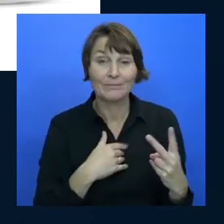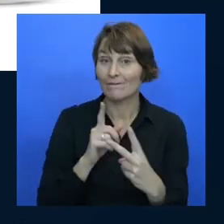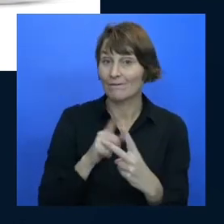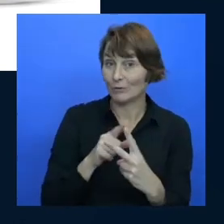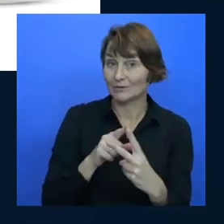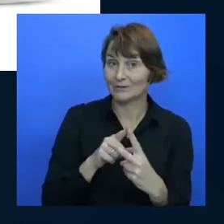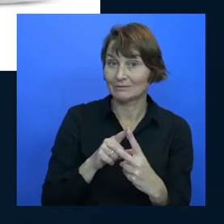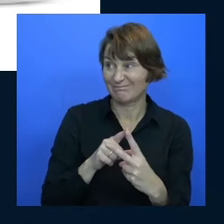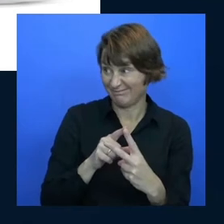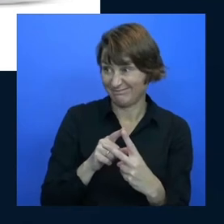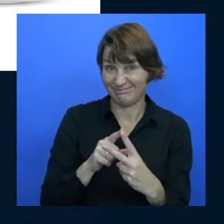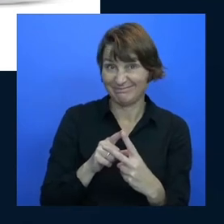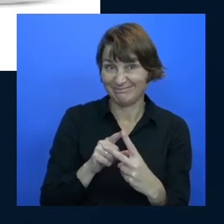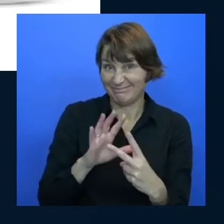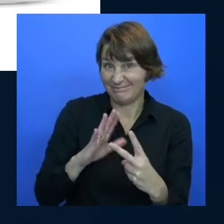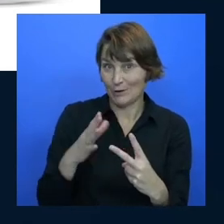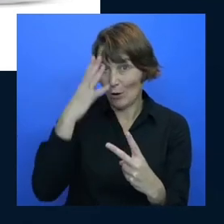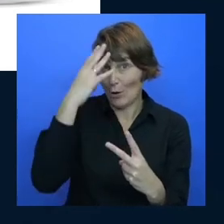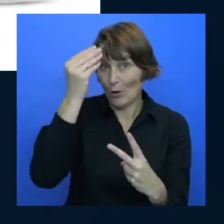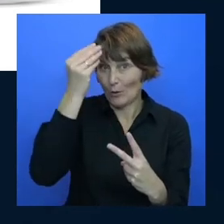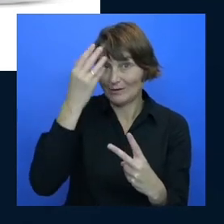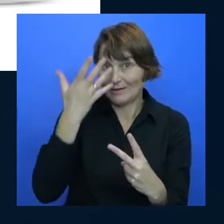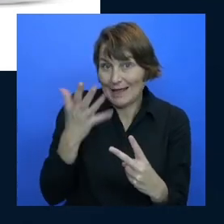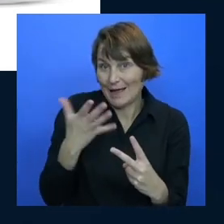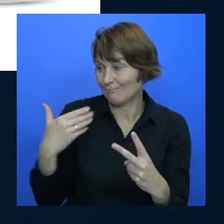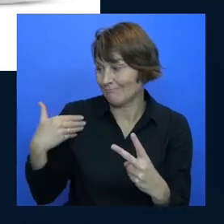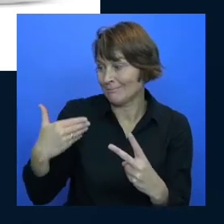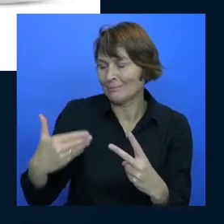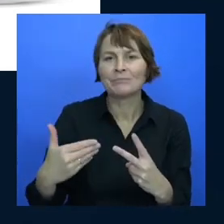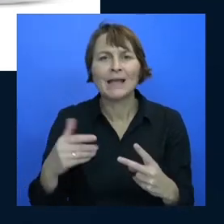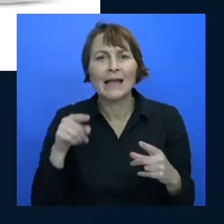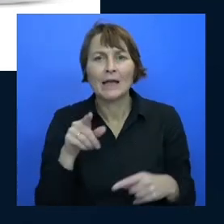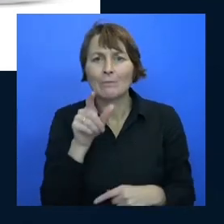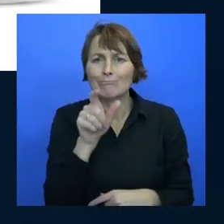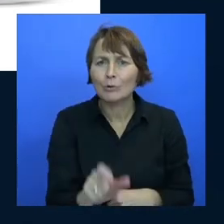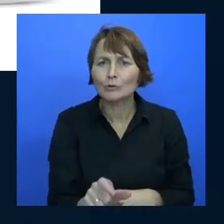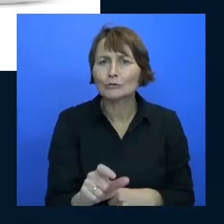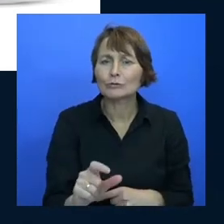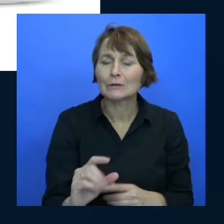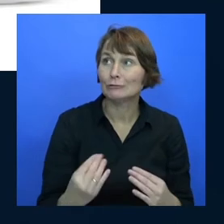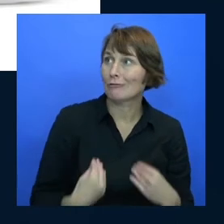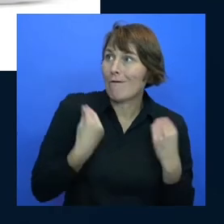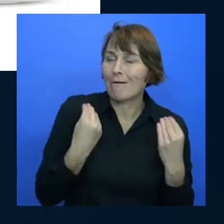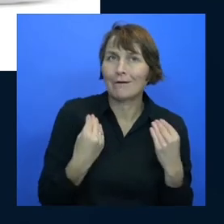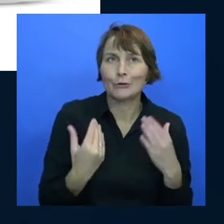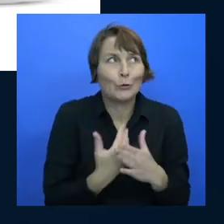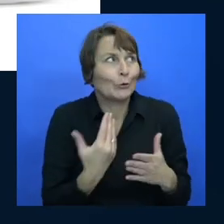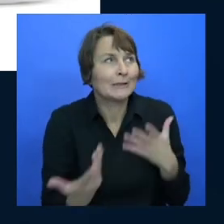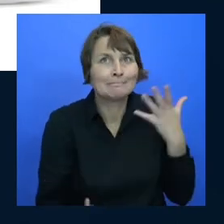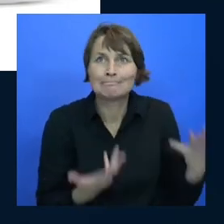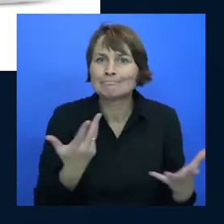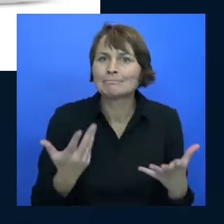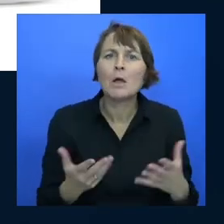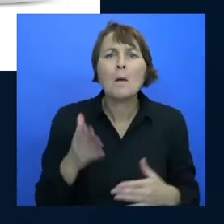and i also think it's theoretically amazing that a young person or a new person in their career doesn't need to know that